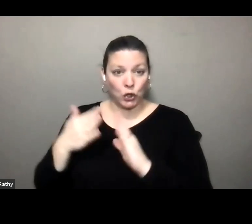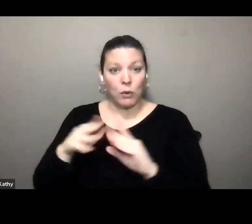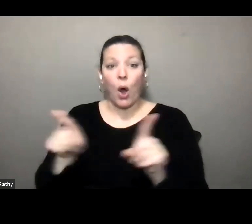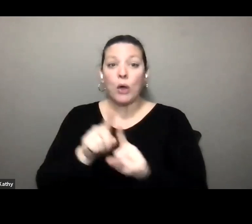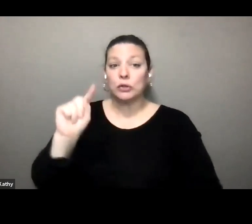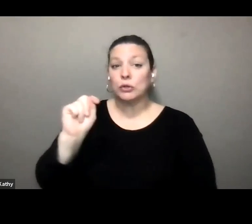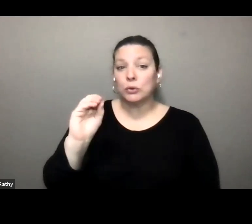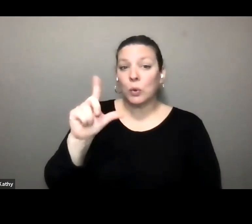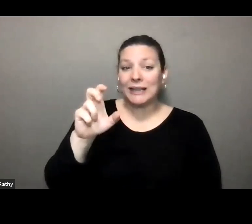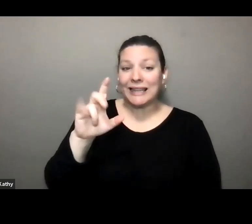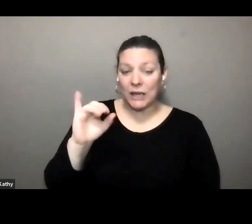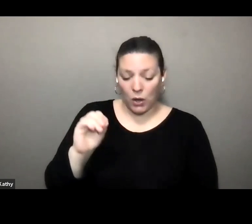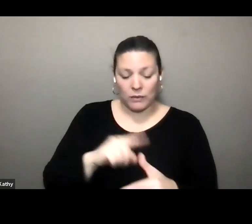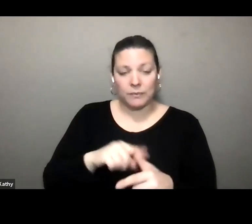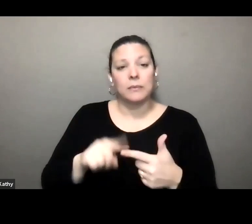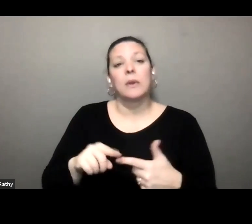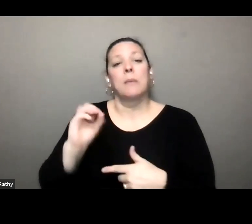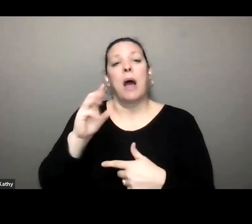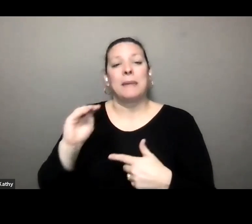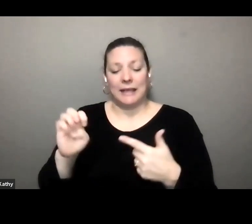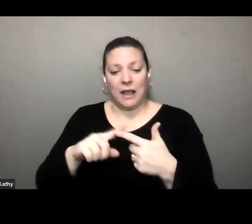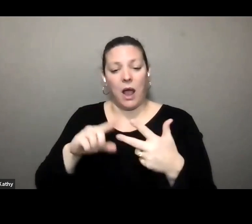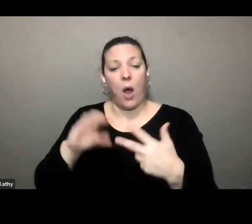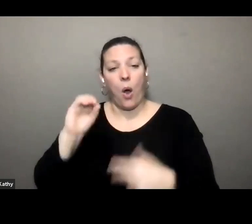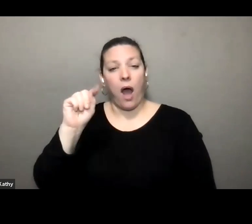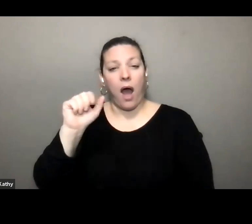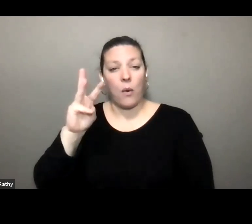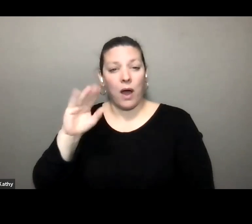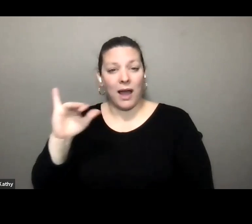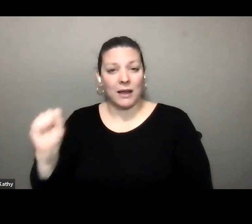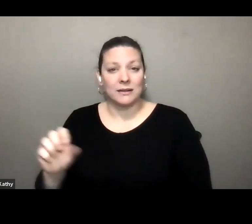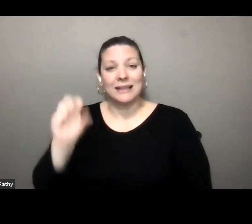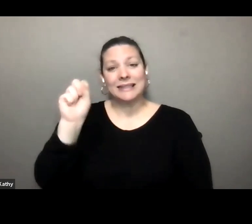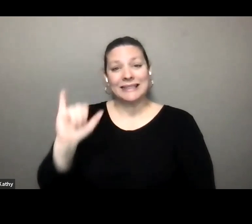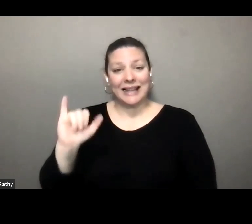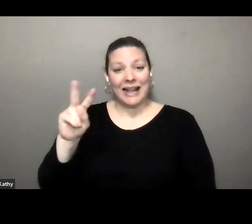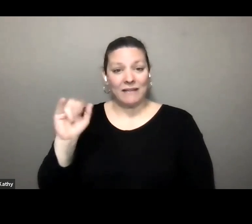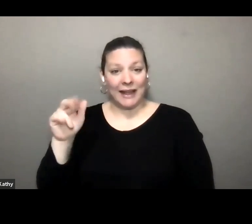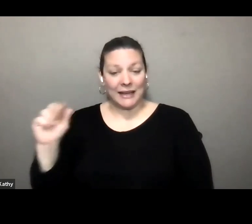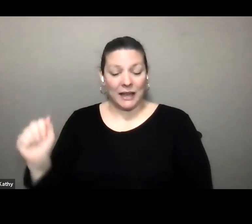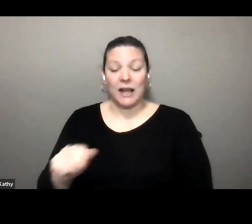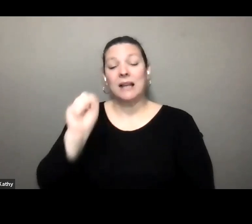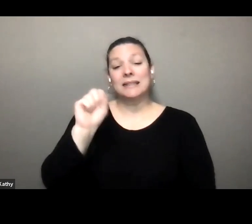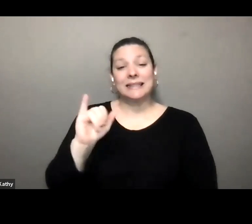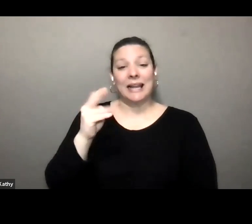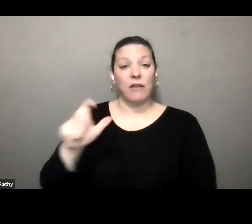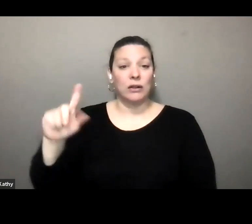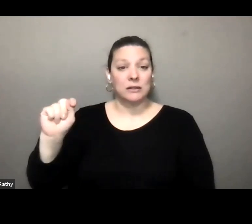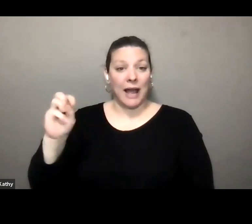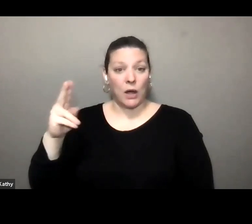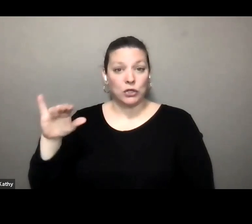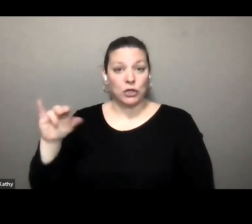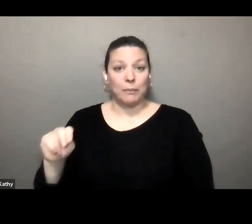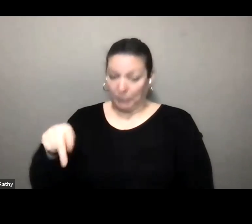toledo those are mommy ottawa hills sylvania sylvania township waterville which is where i'm from and